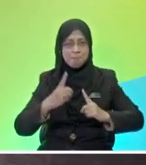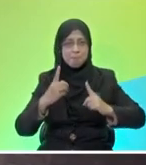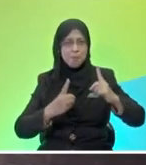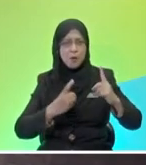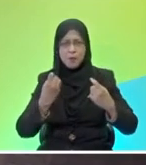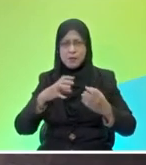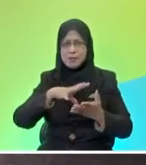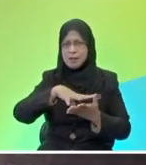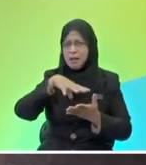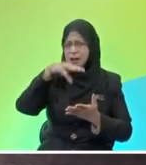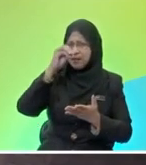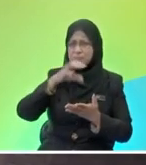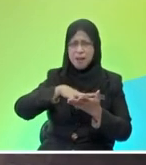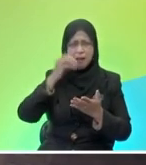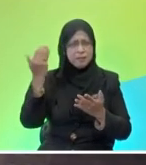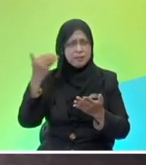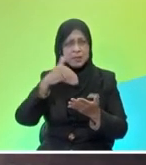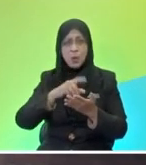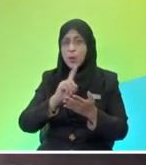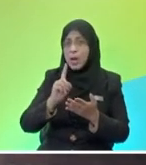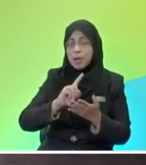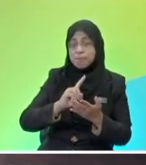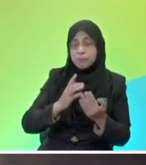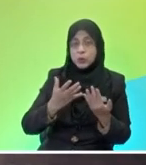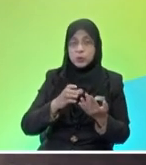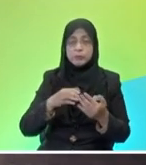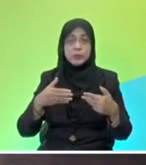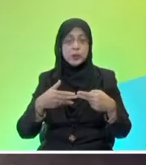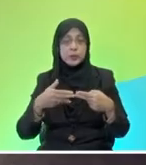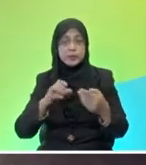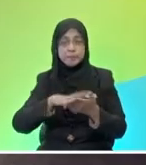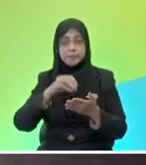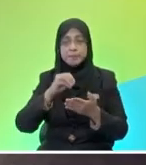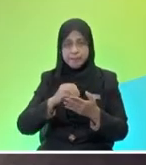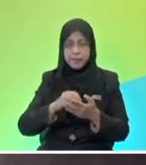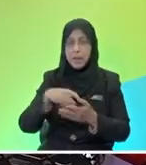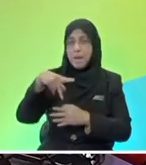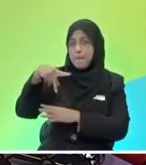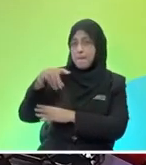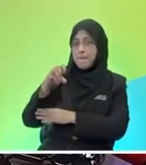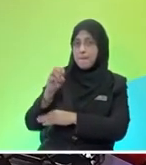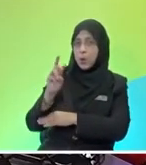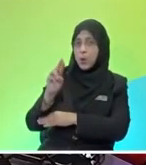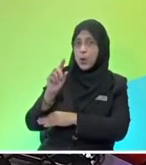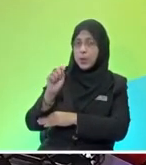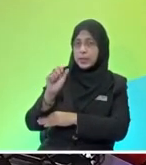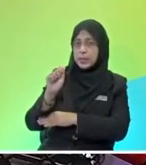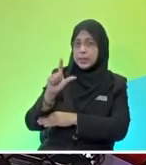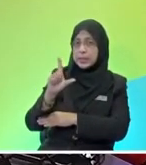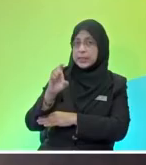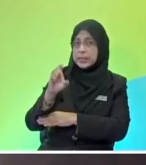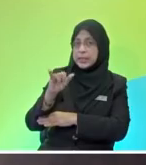where do you think we can find more information or even resources ah you can get it from portal delima portal